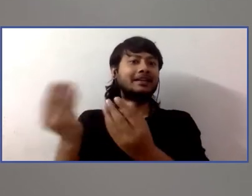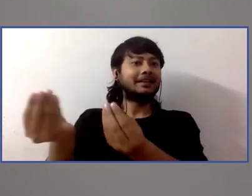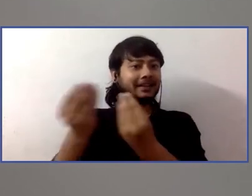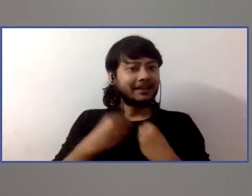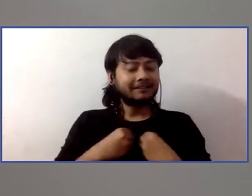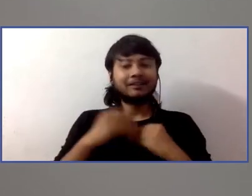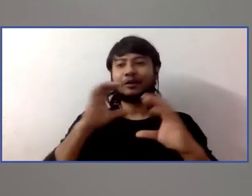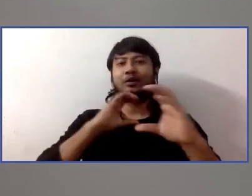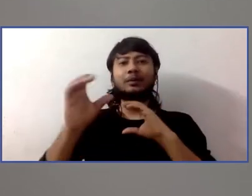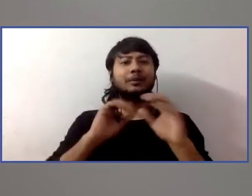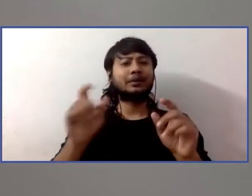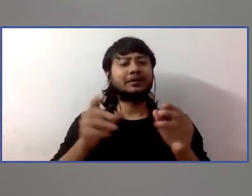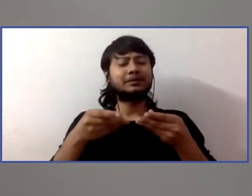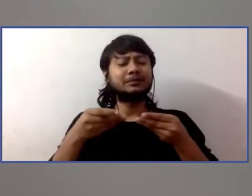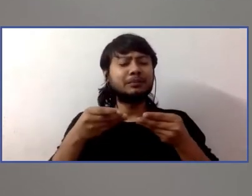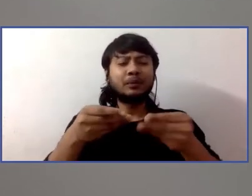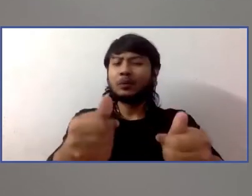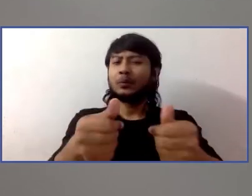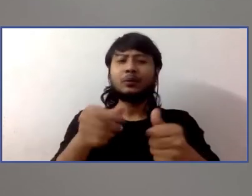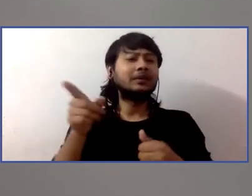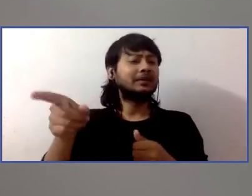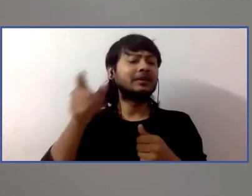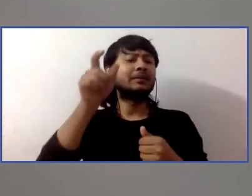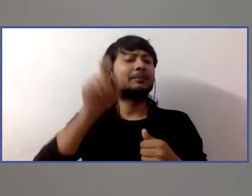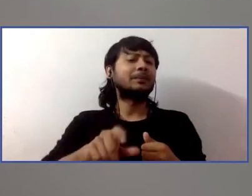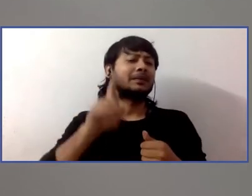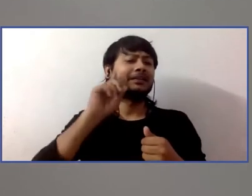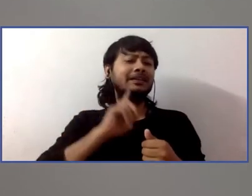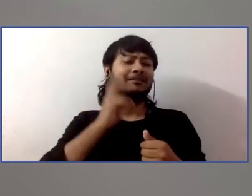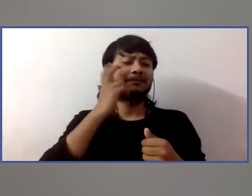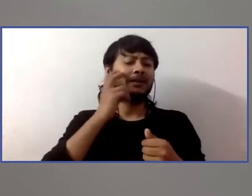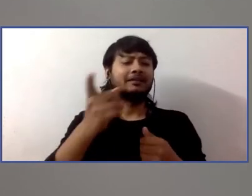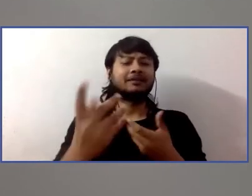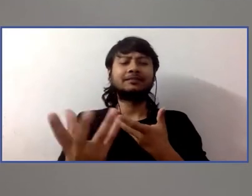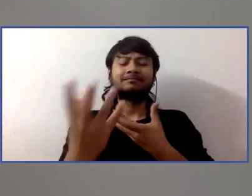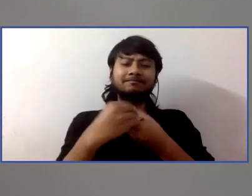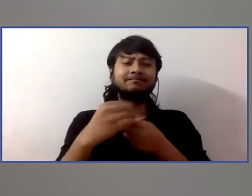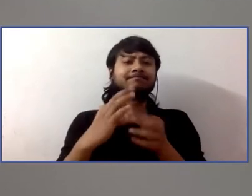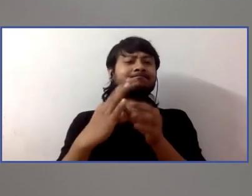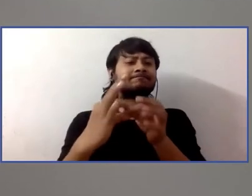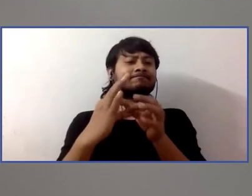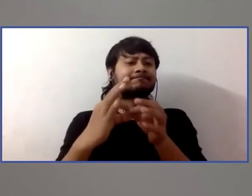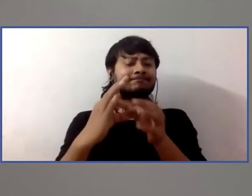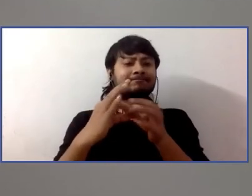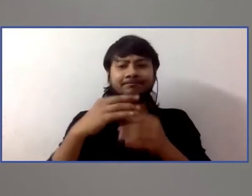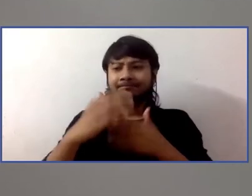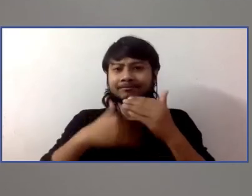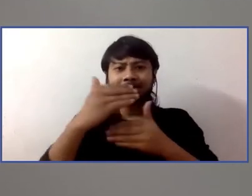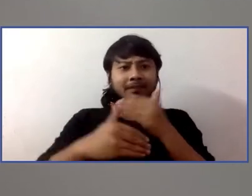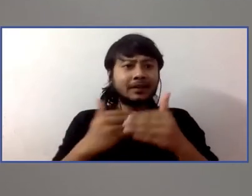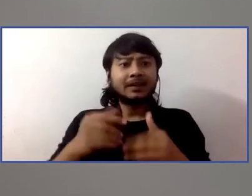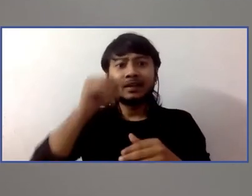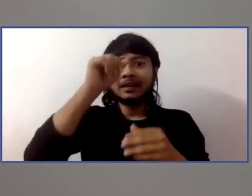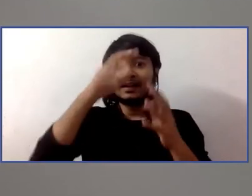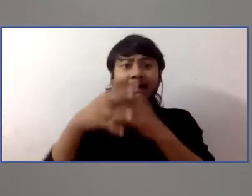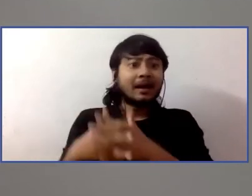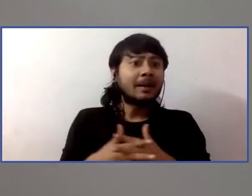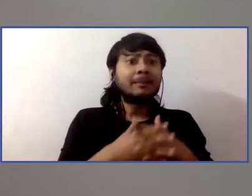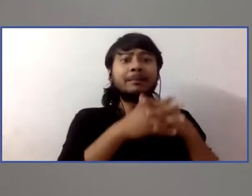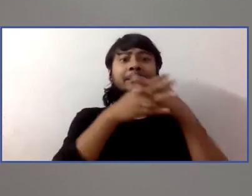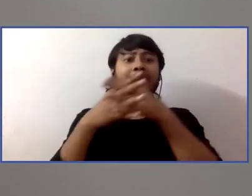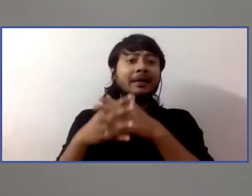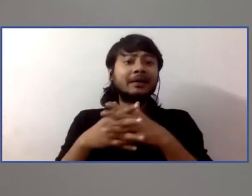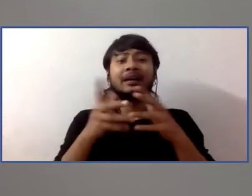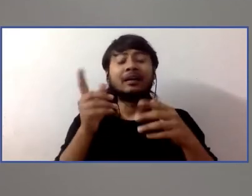and I throughout the process. And you know, during this process, we found out that Robert is the first DeafBlind actor ever to star in a film.